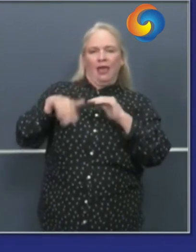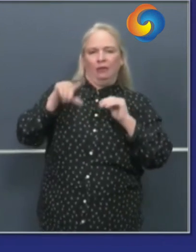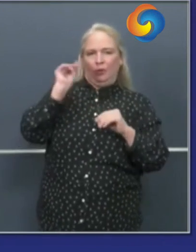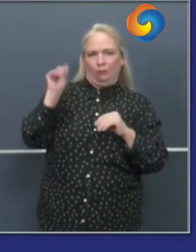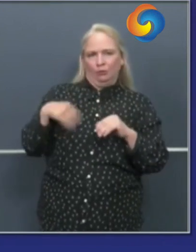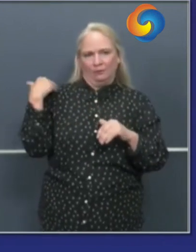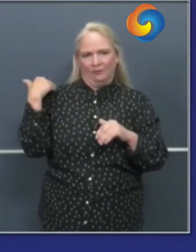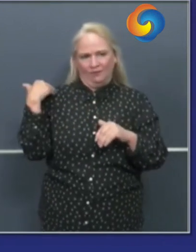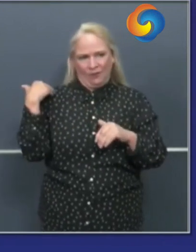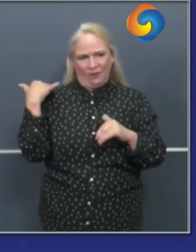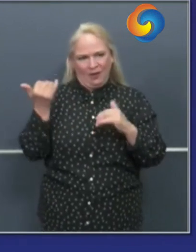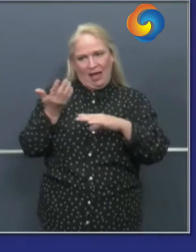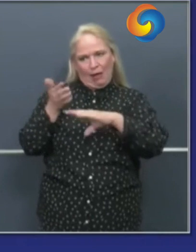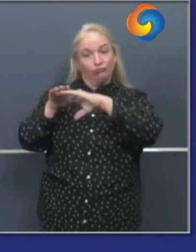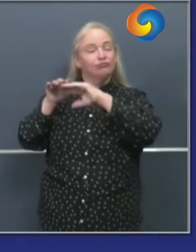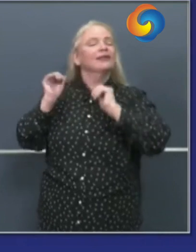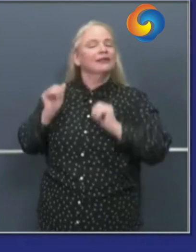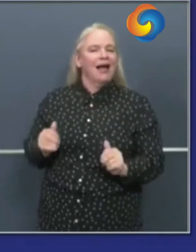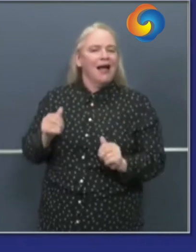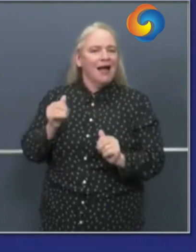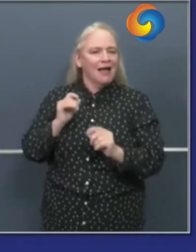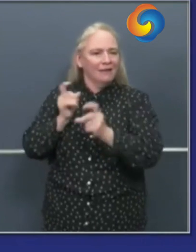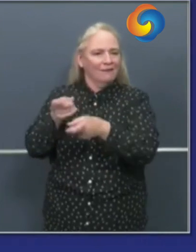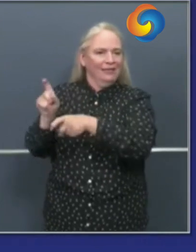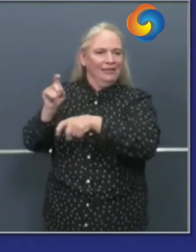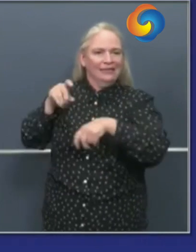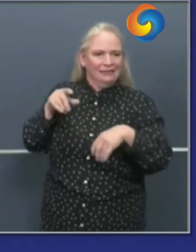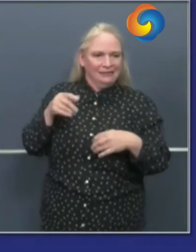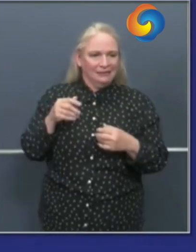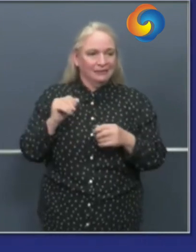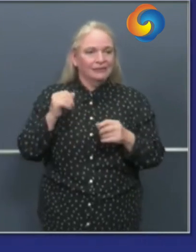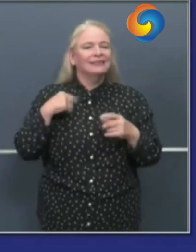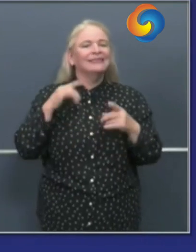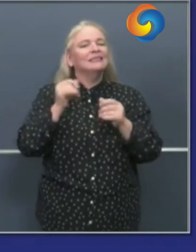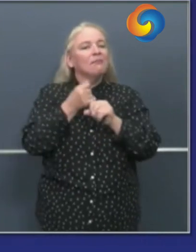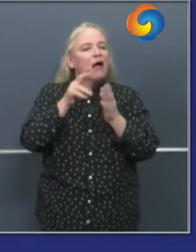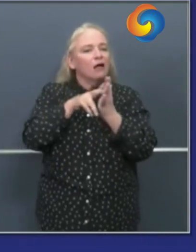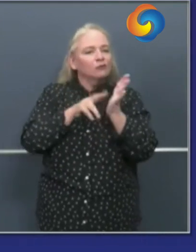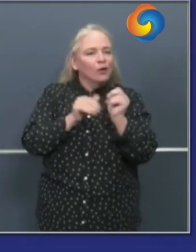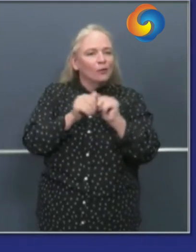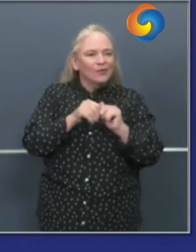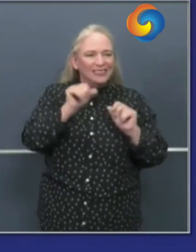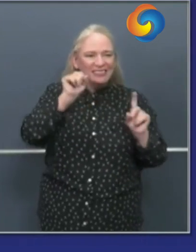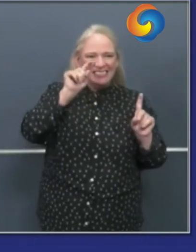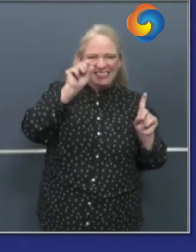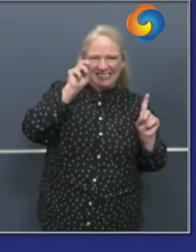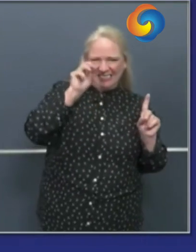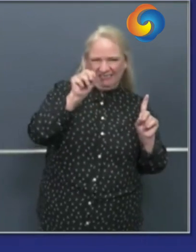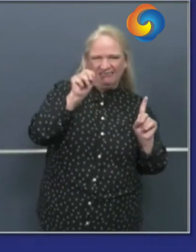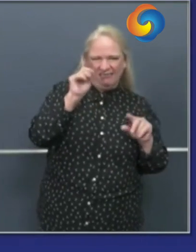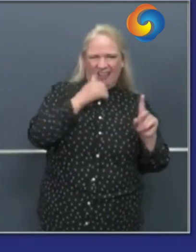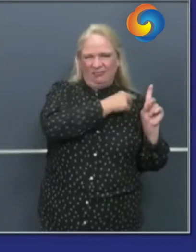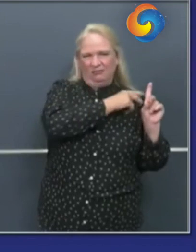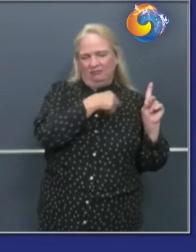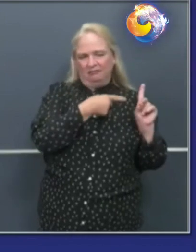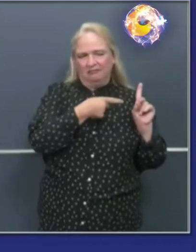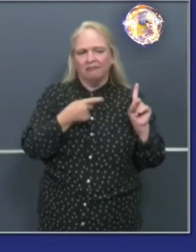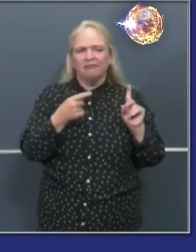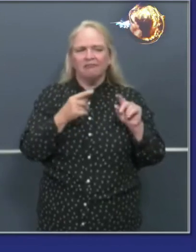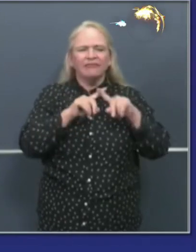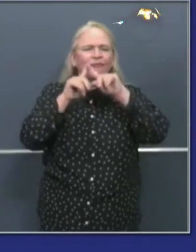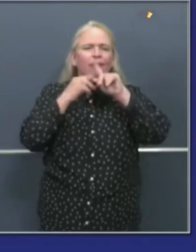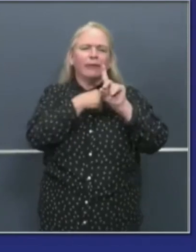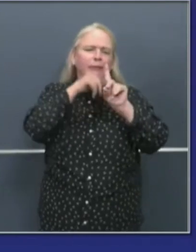sites we have secured hospitals like seaton and we have pre-positioned a lot of these medical assets those fms